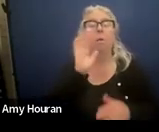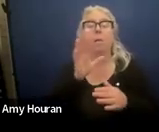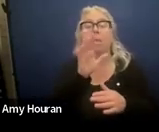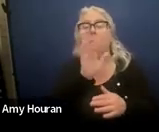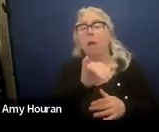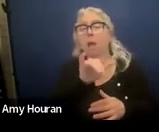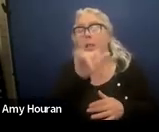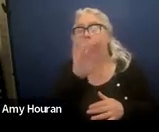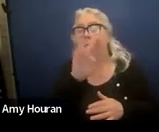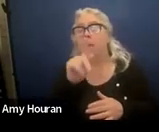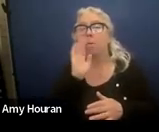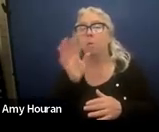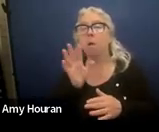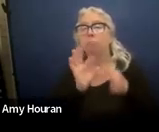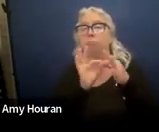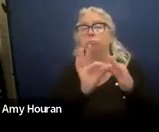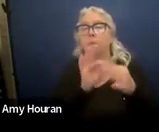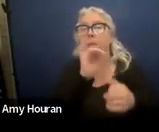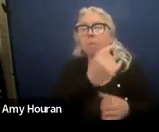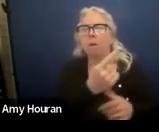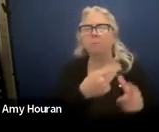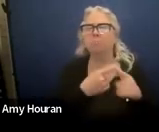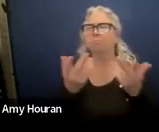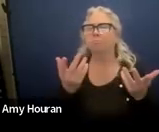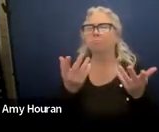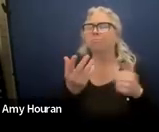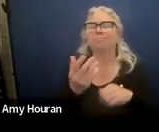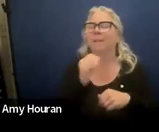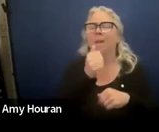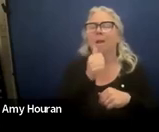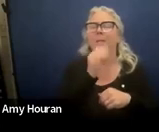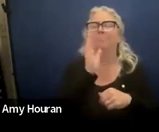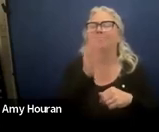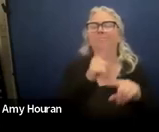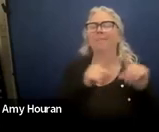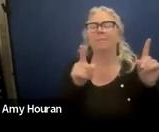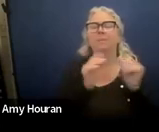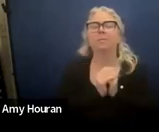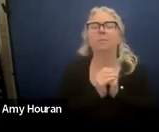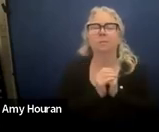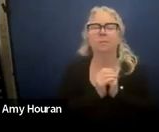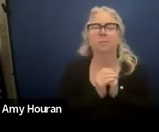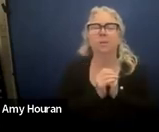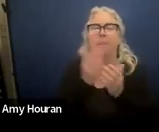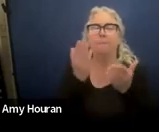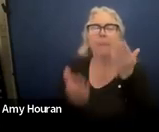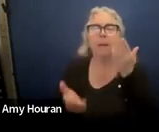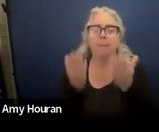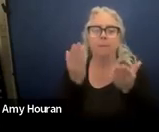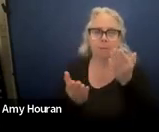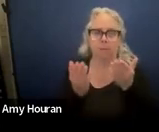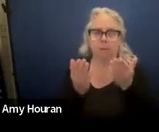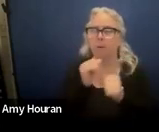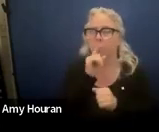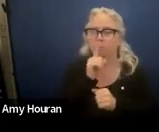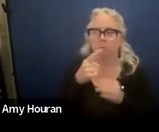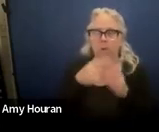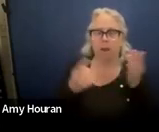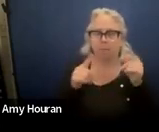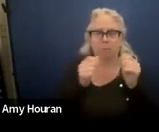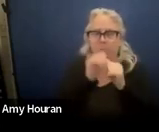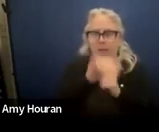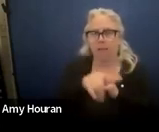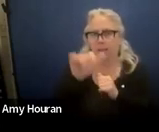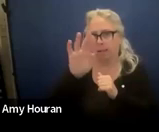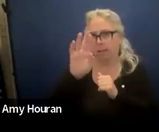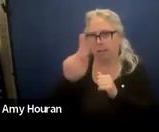one jennifer or do we know probably not no it will not okay might be i'm not sure what happens with this link